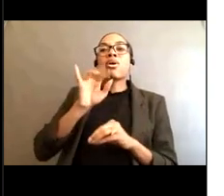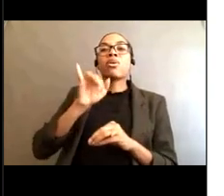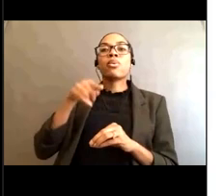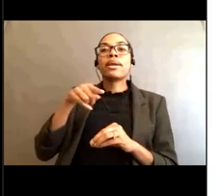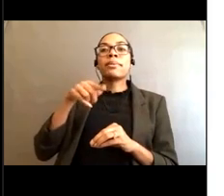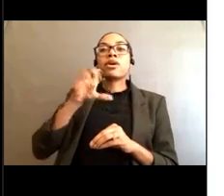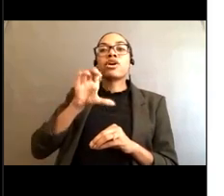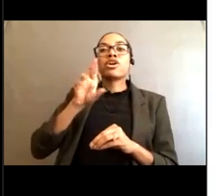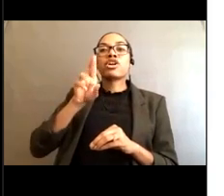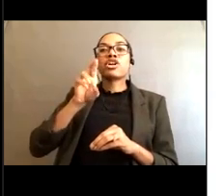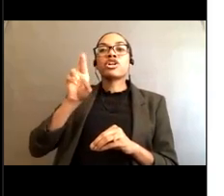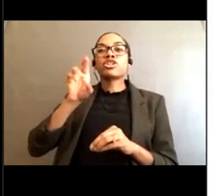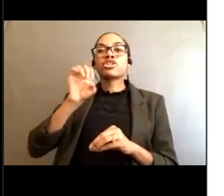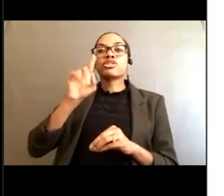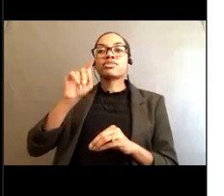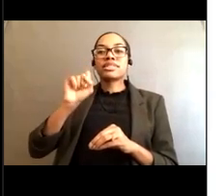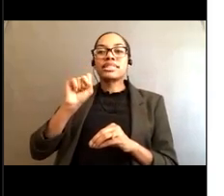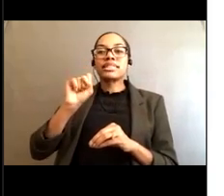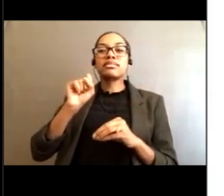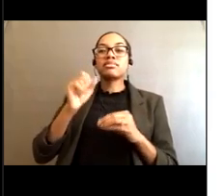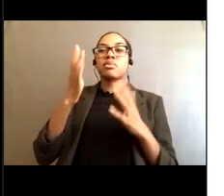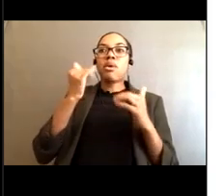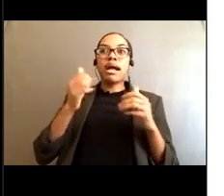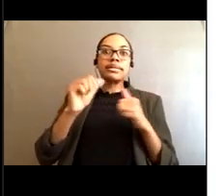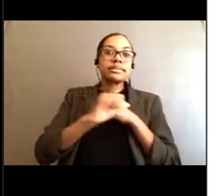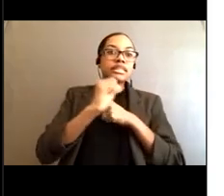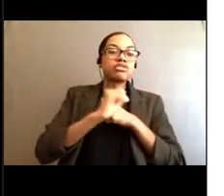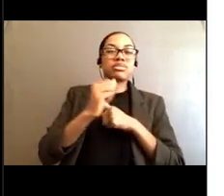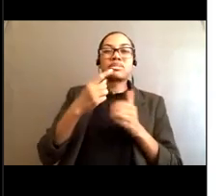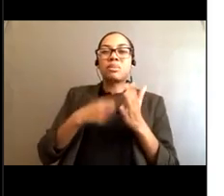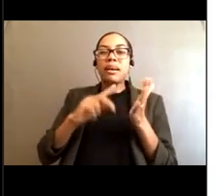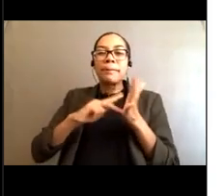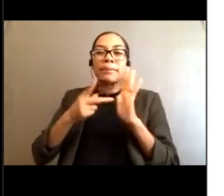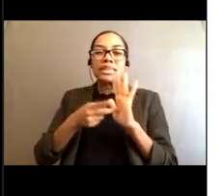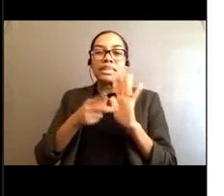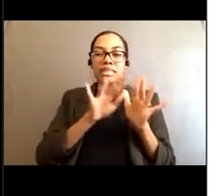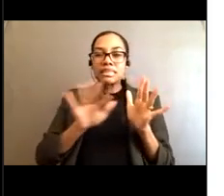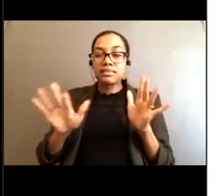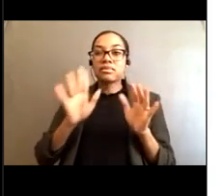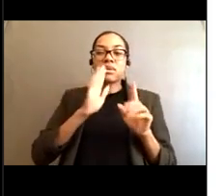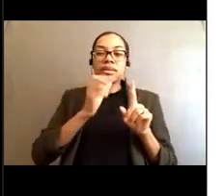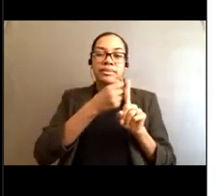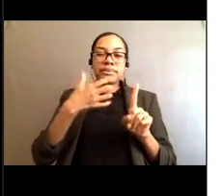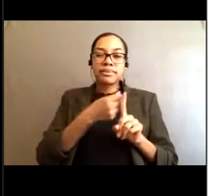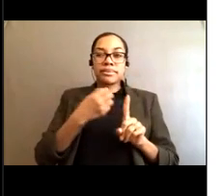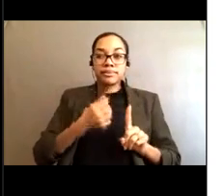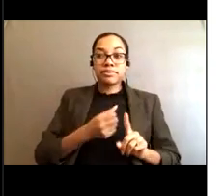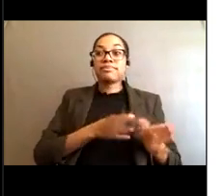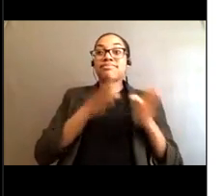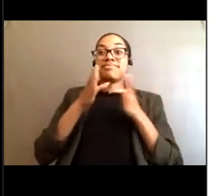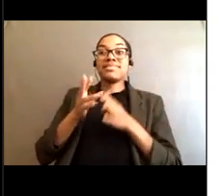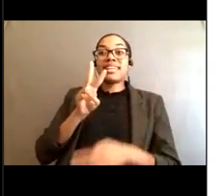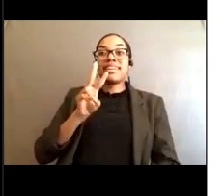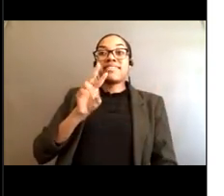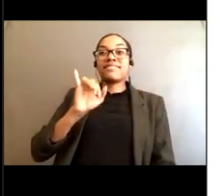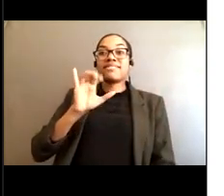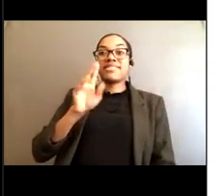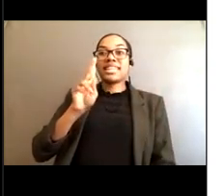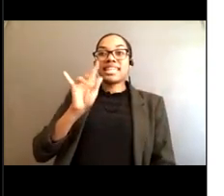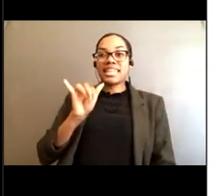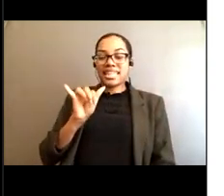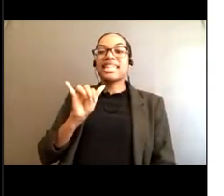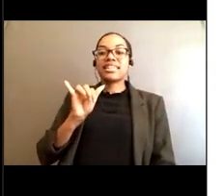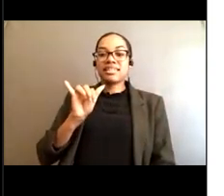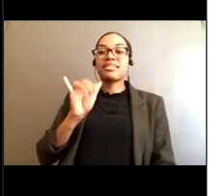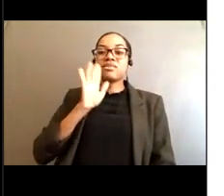we'll have Vicki Oliva, and she's going to give us some important rip current statistics and information. And then we will wrap